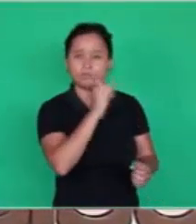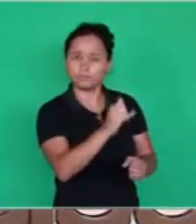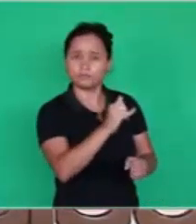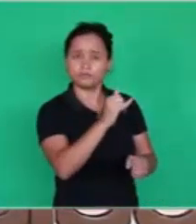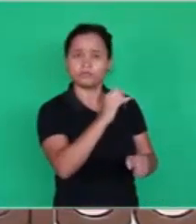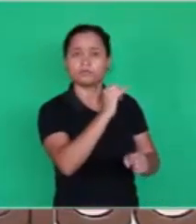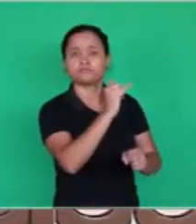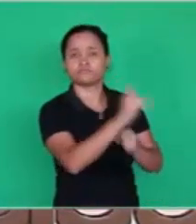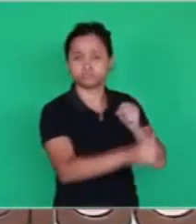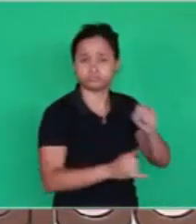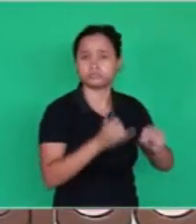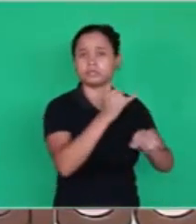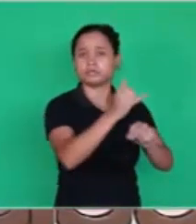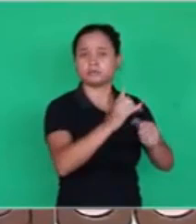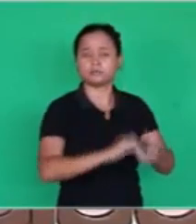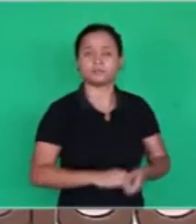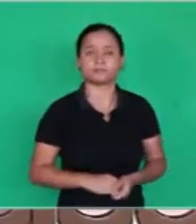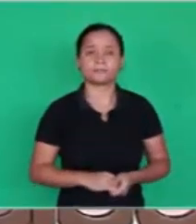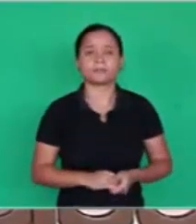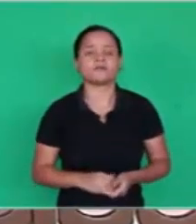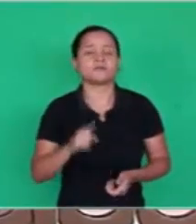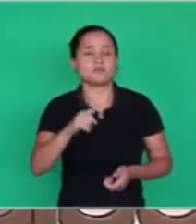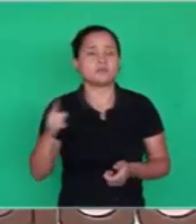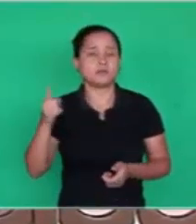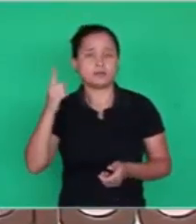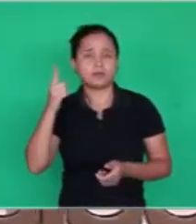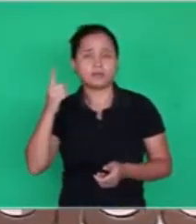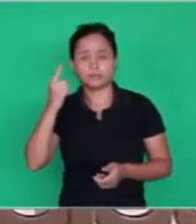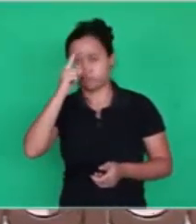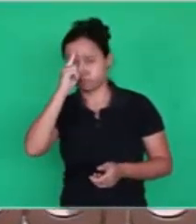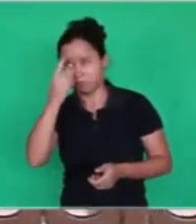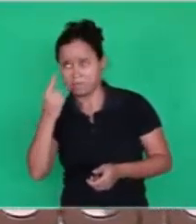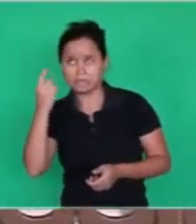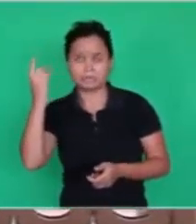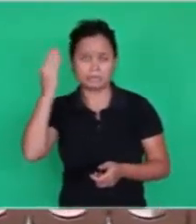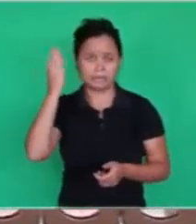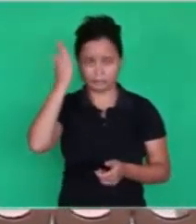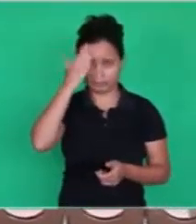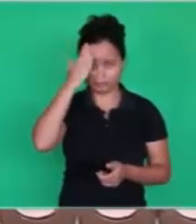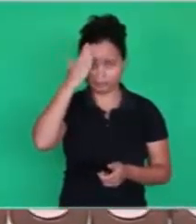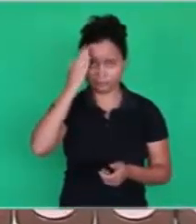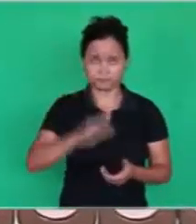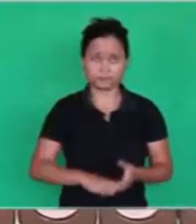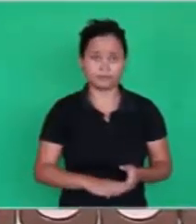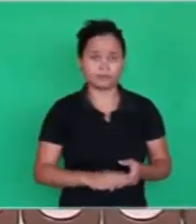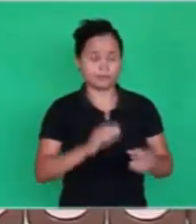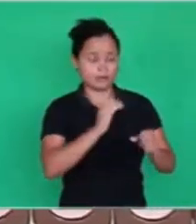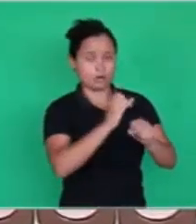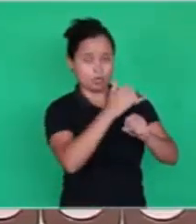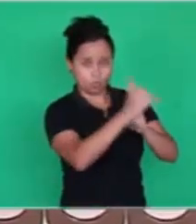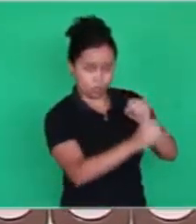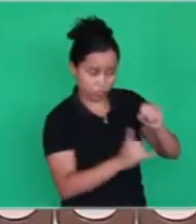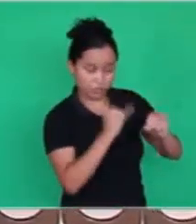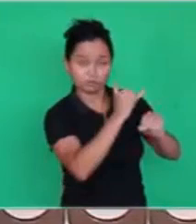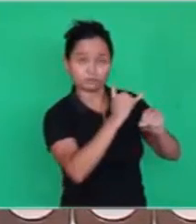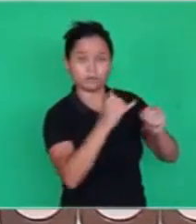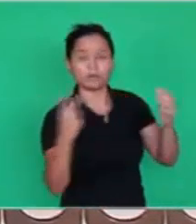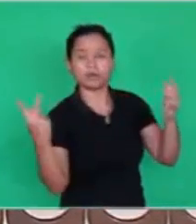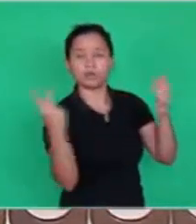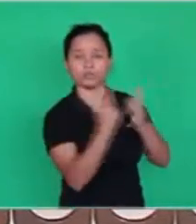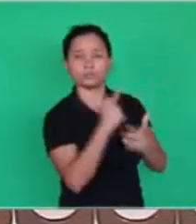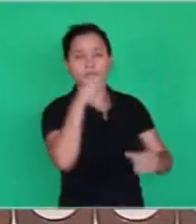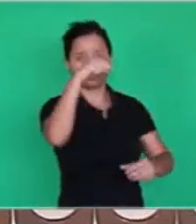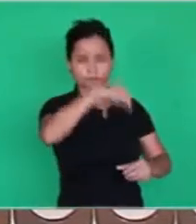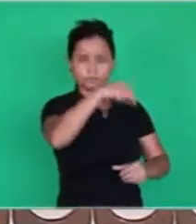and speed. So, the speed, do you have an idea of one atom? What happens